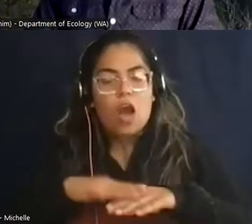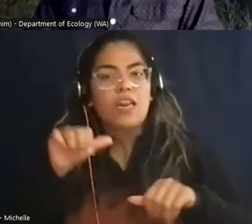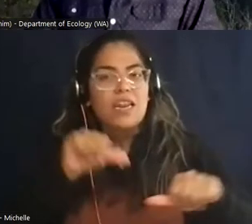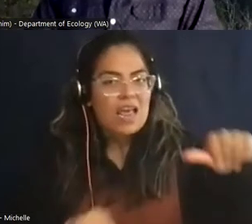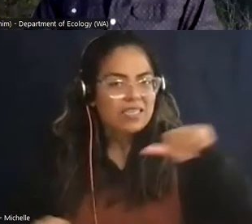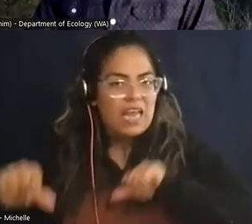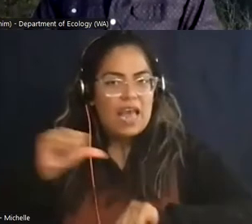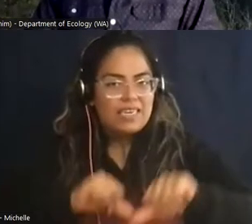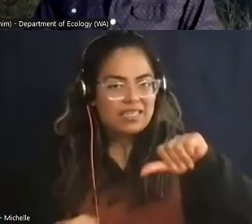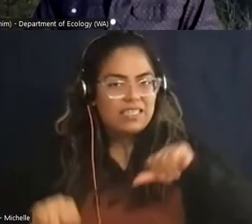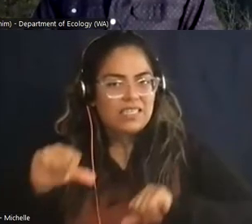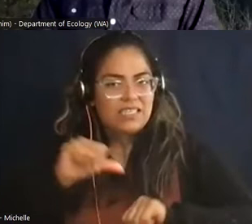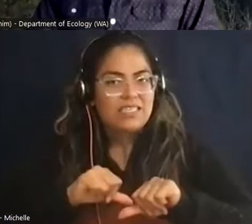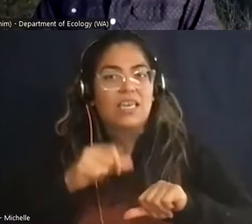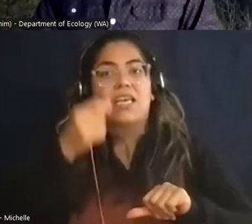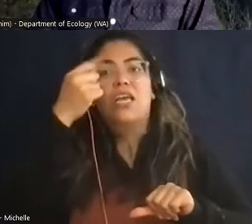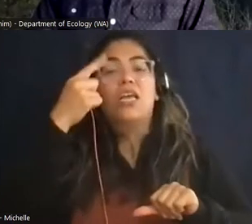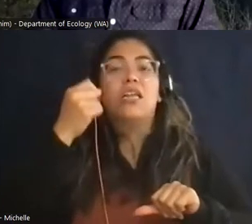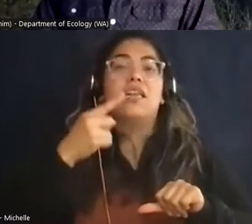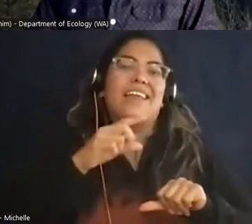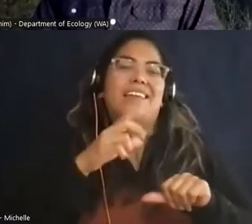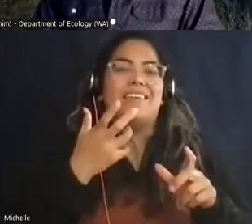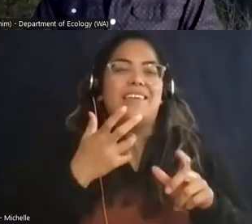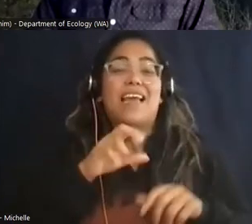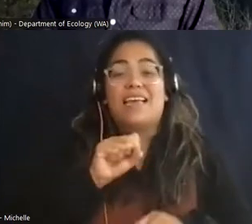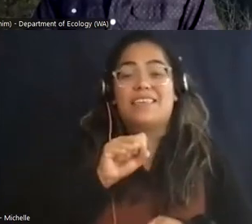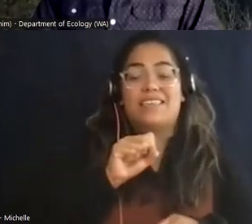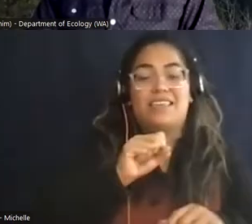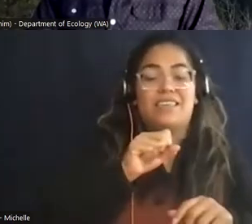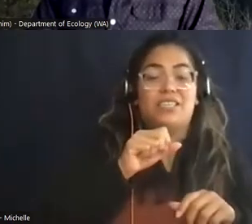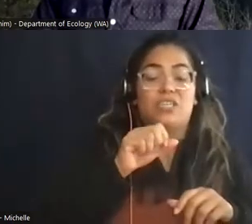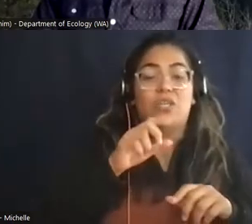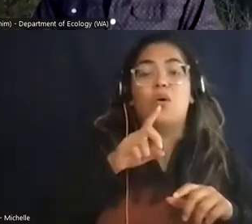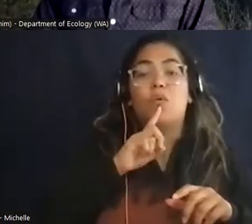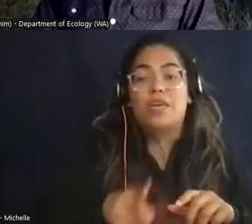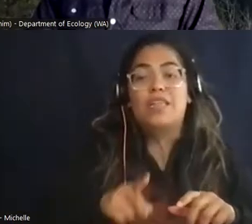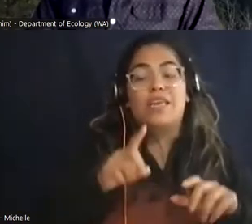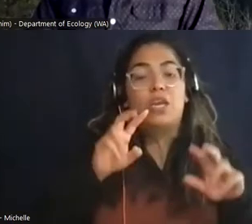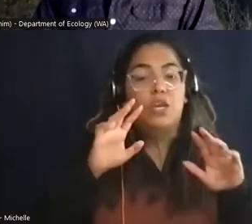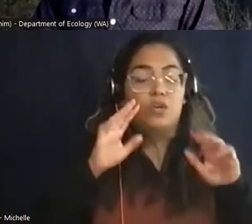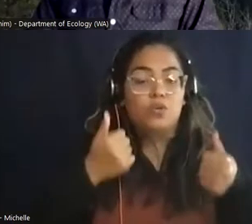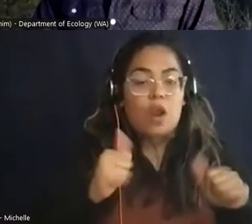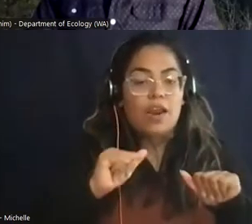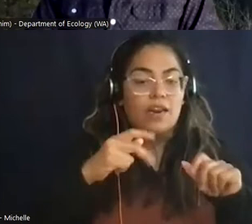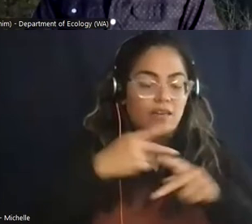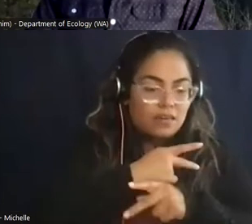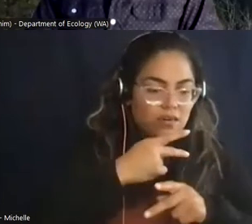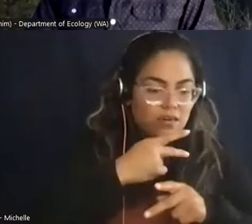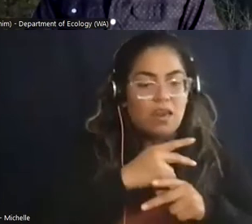approach towards either conservation of natural resources or cultural resources. And then